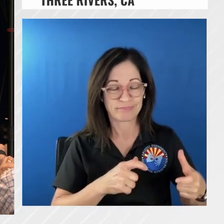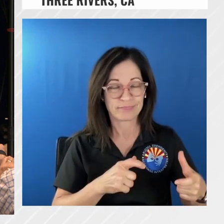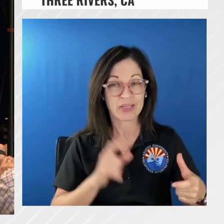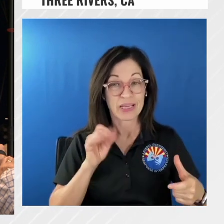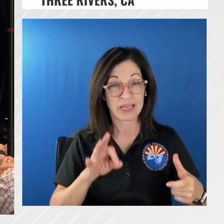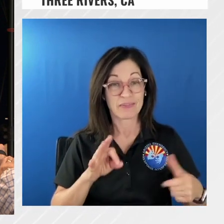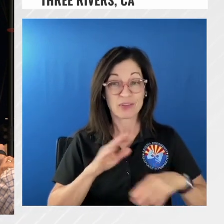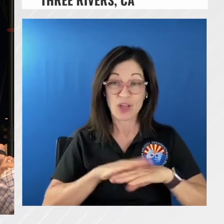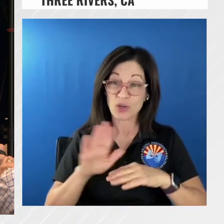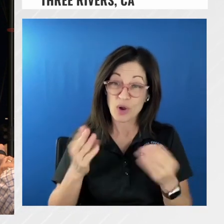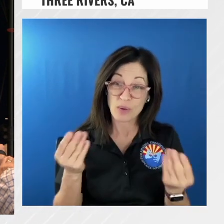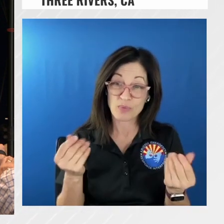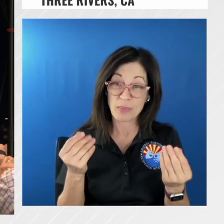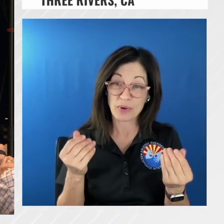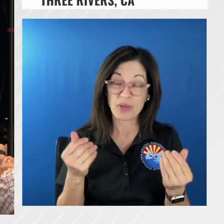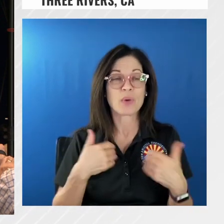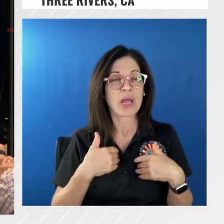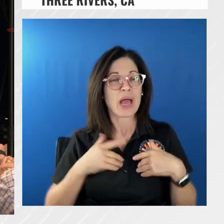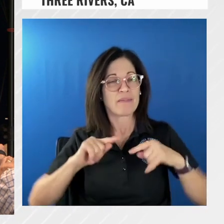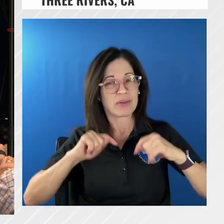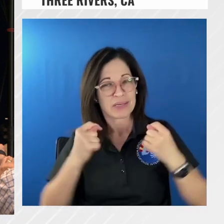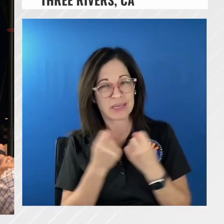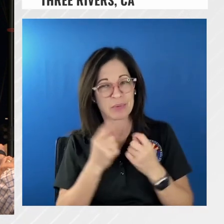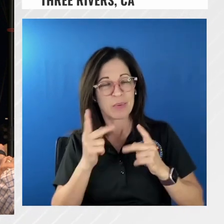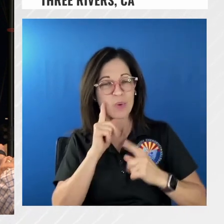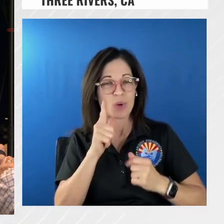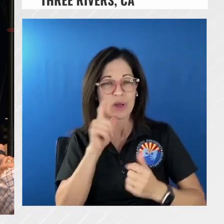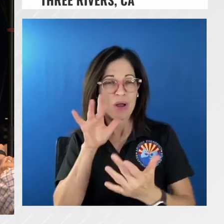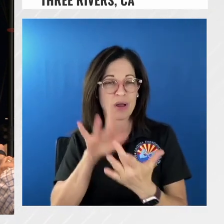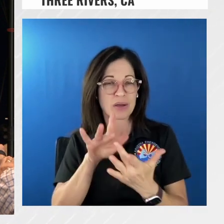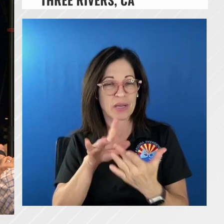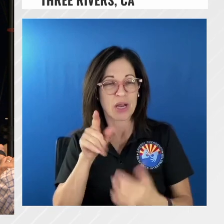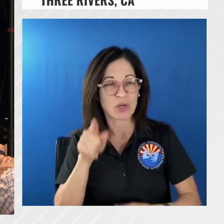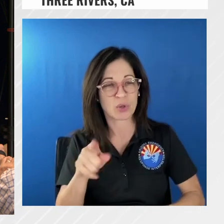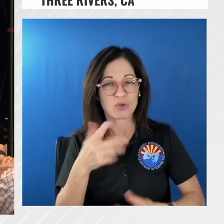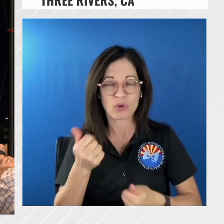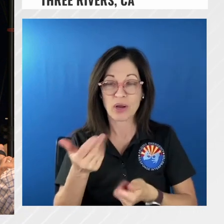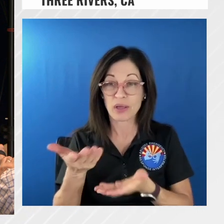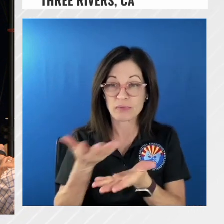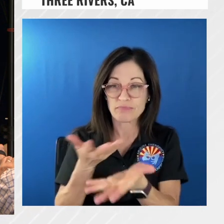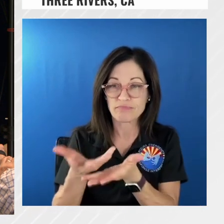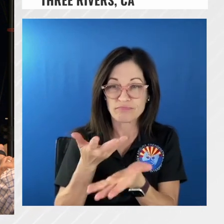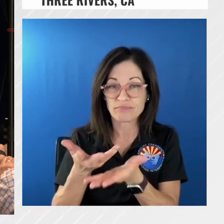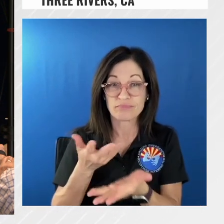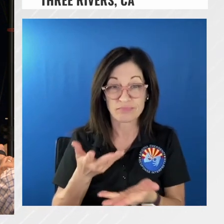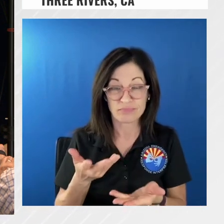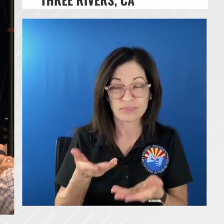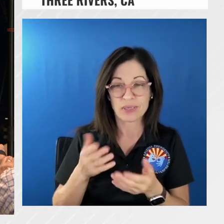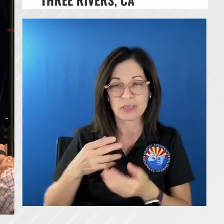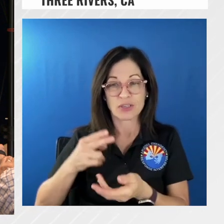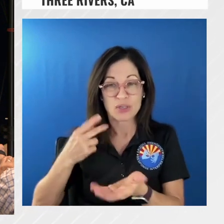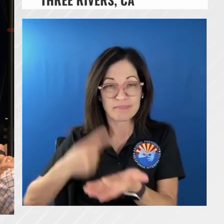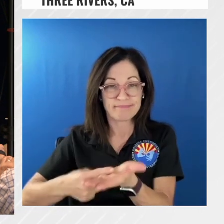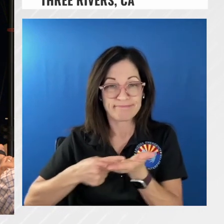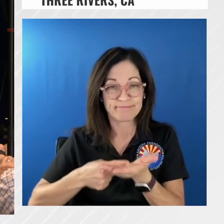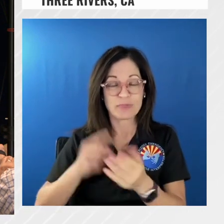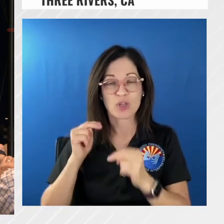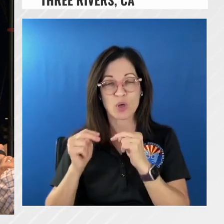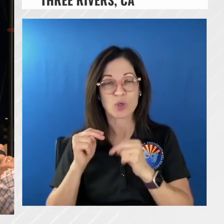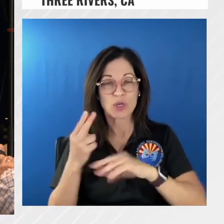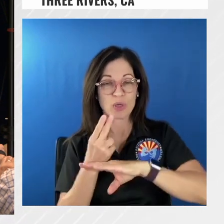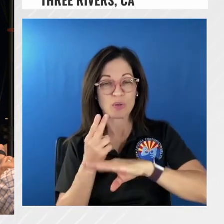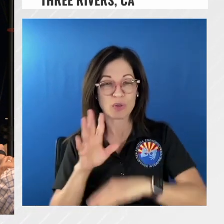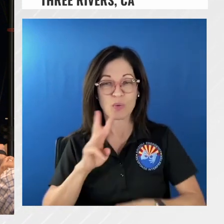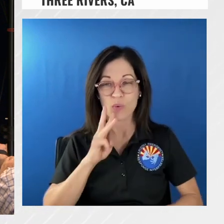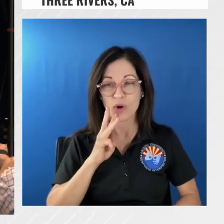property we have a team of people that will probably reach out to you and try to negotiate use of that water um if it's on our